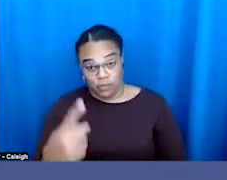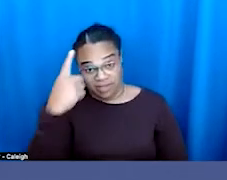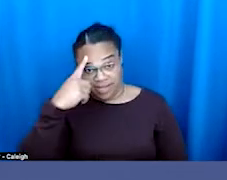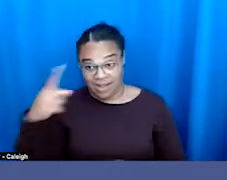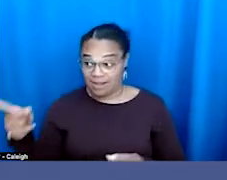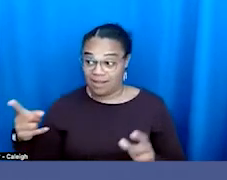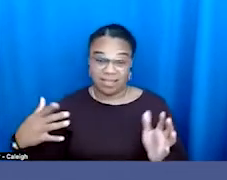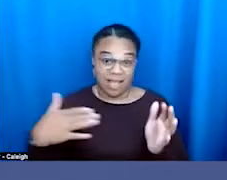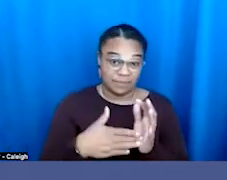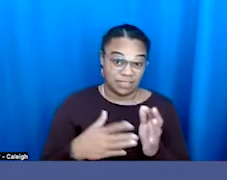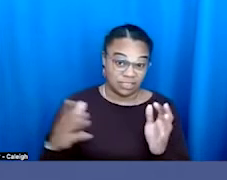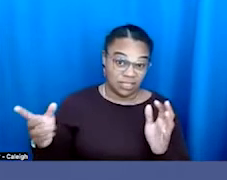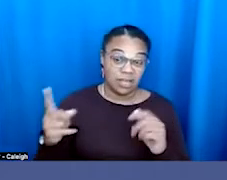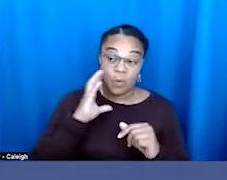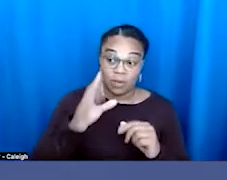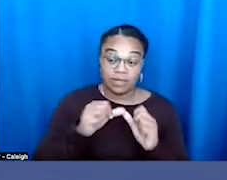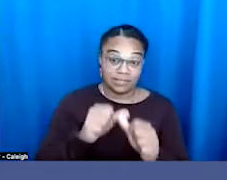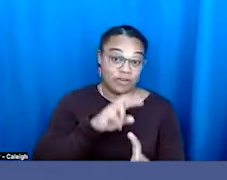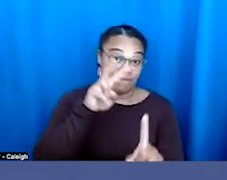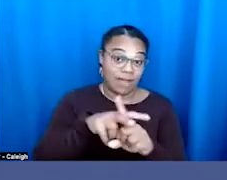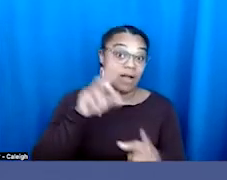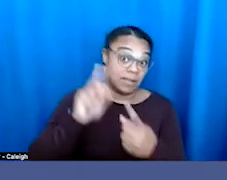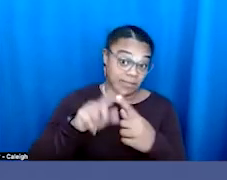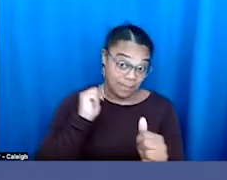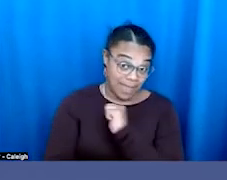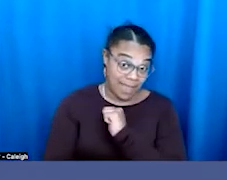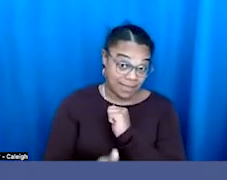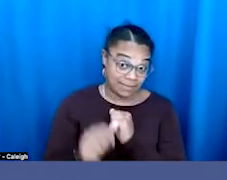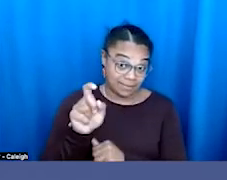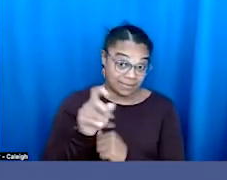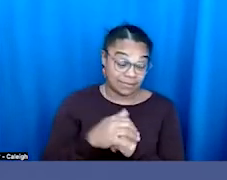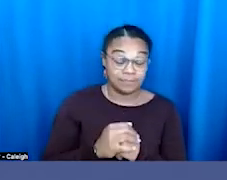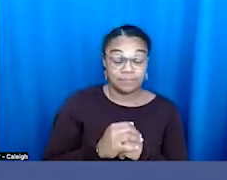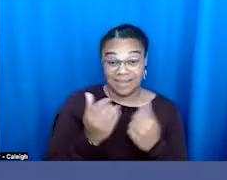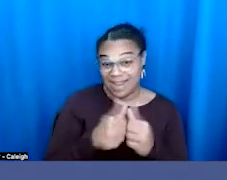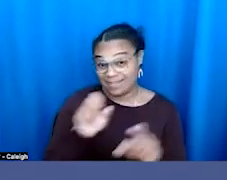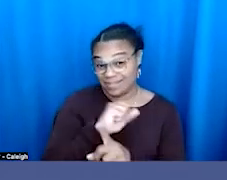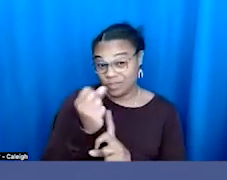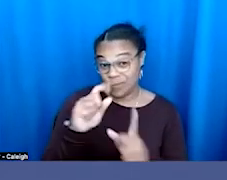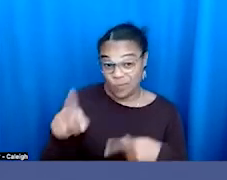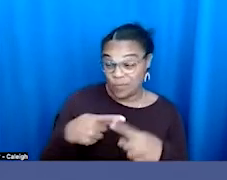until they get them passed? Is there any circumstance in which they don't get on the next legislative agenda?